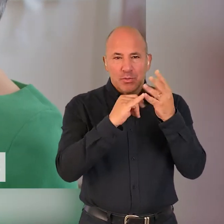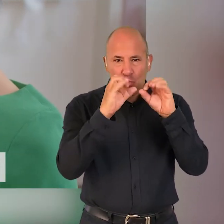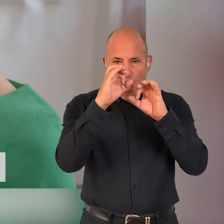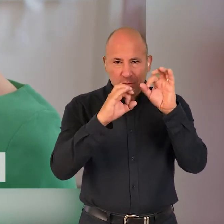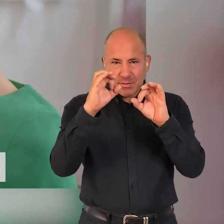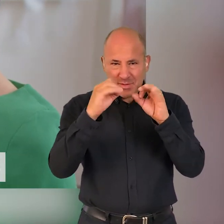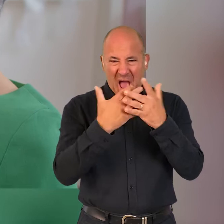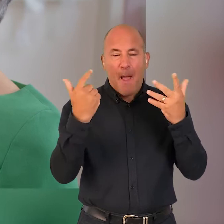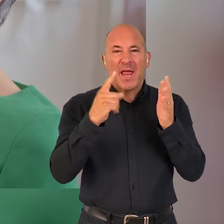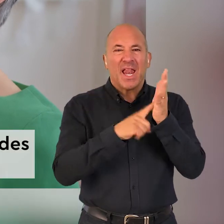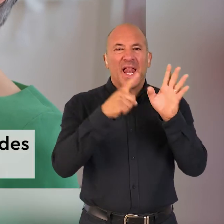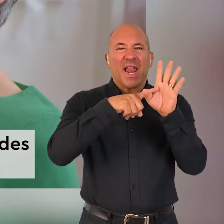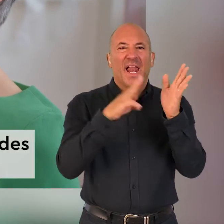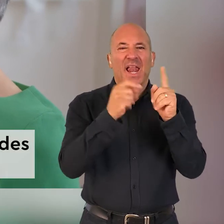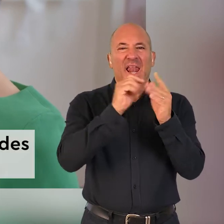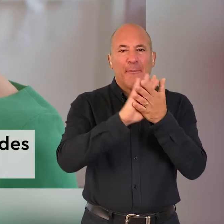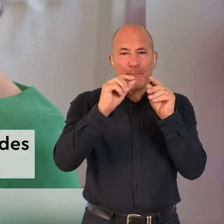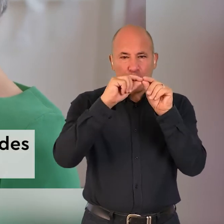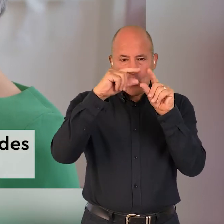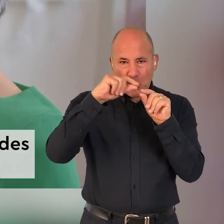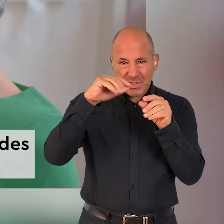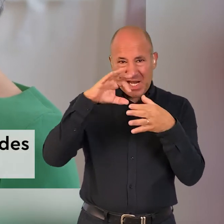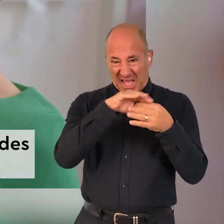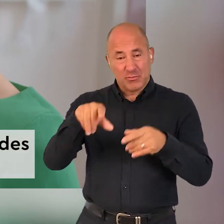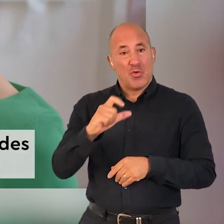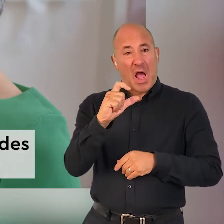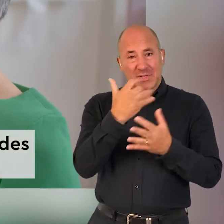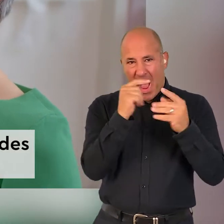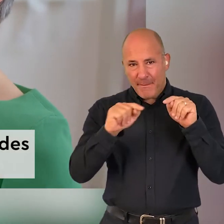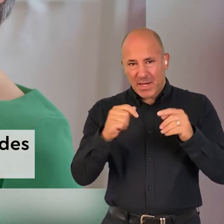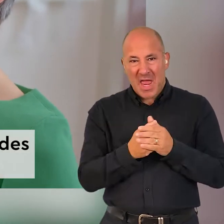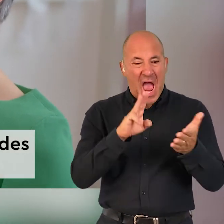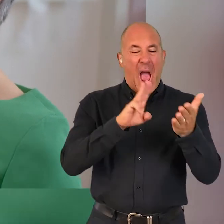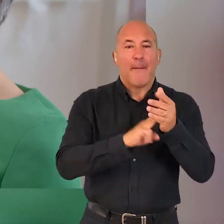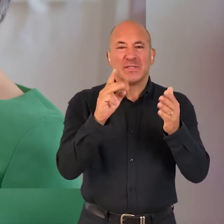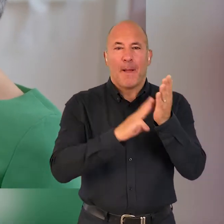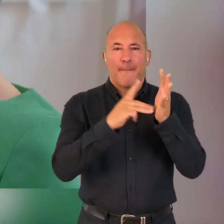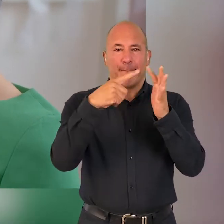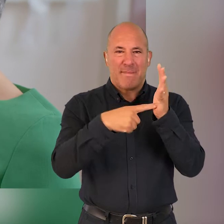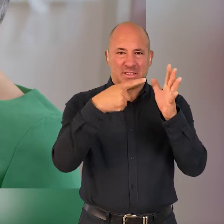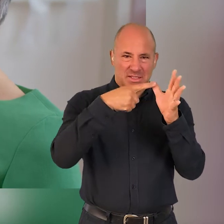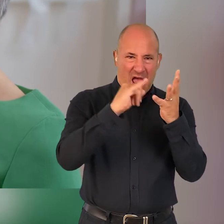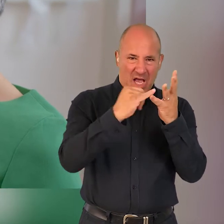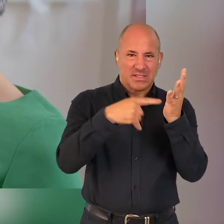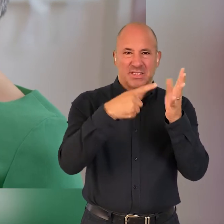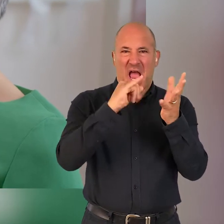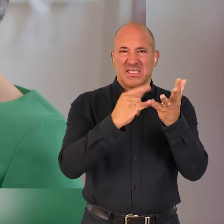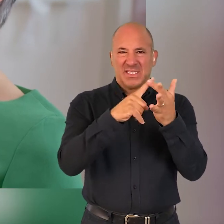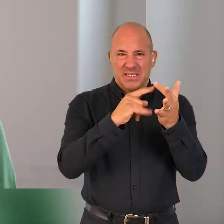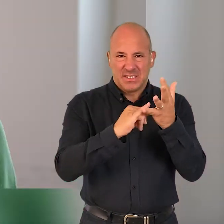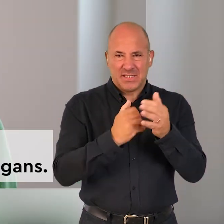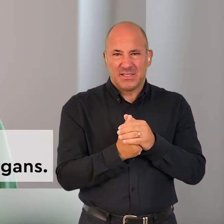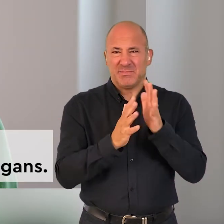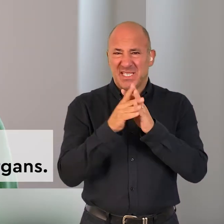is nodes and that is the number of lymph nodes that are involved with cancer and M is metastases